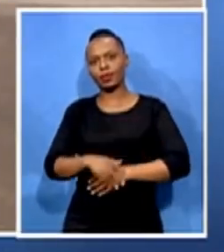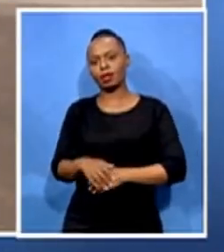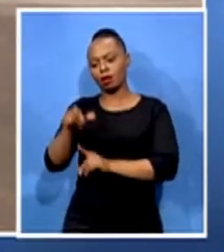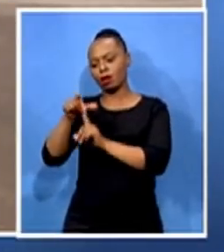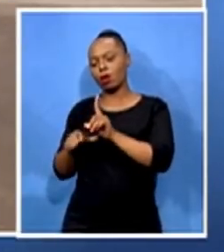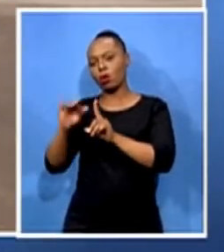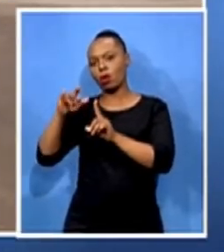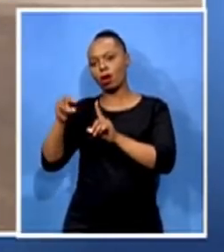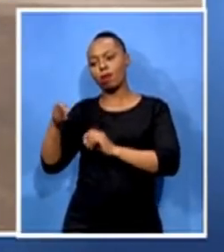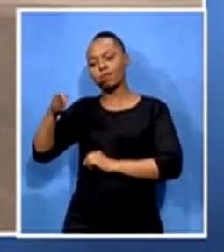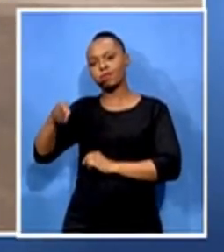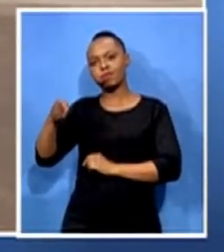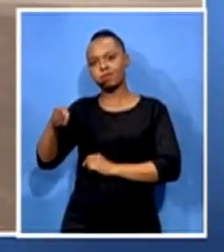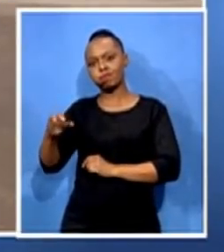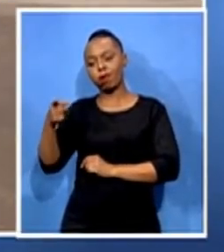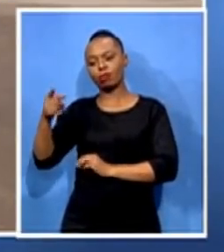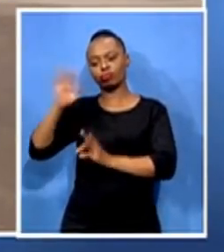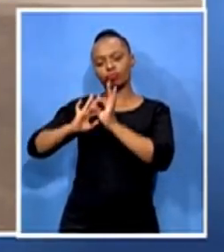morning to you. What are you witnessing there?